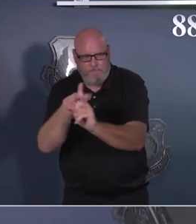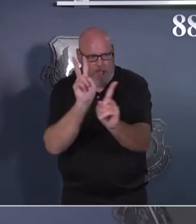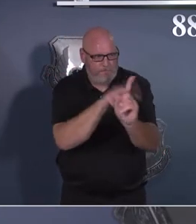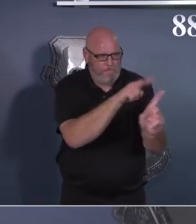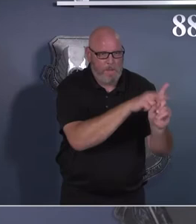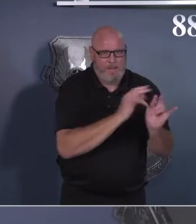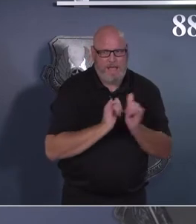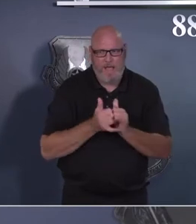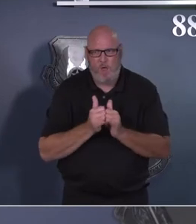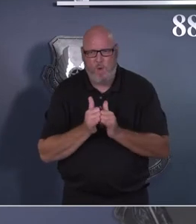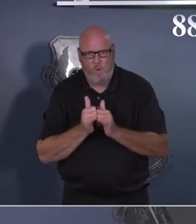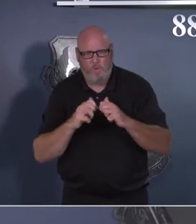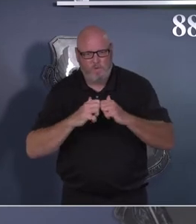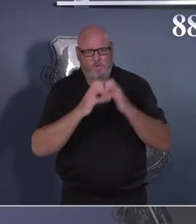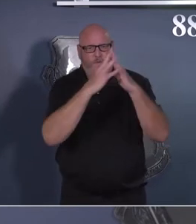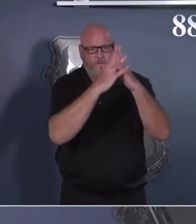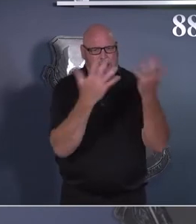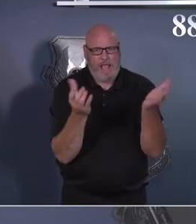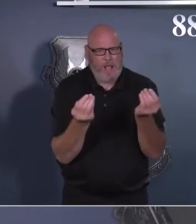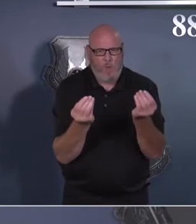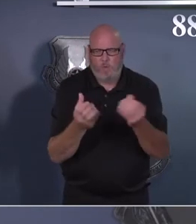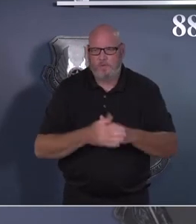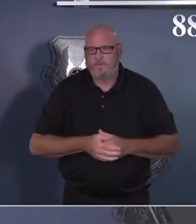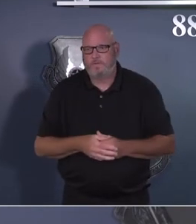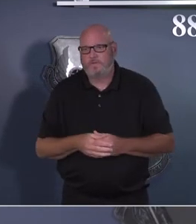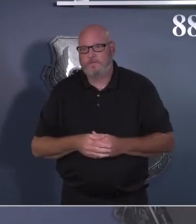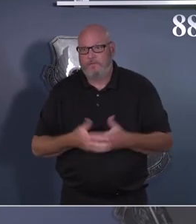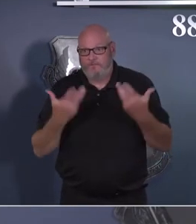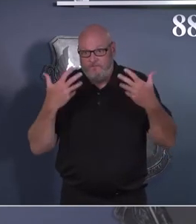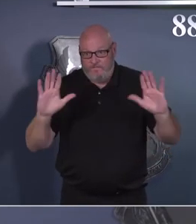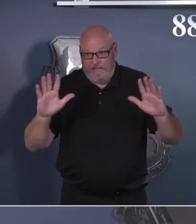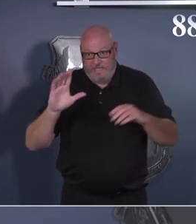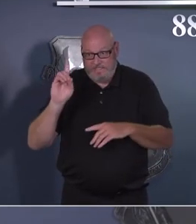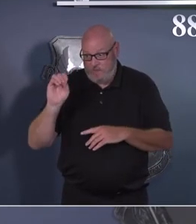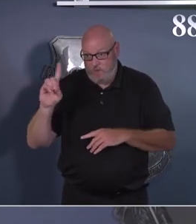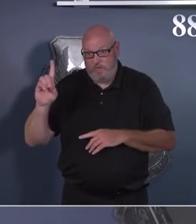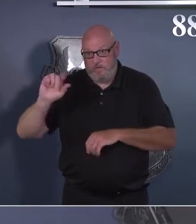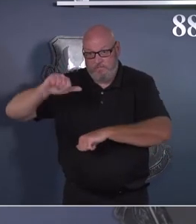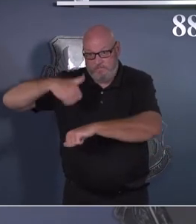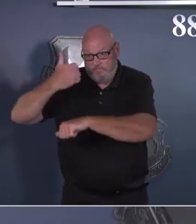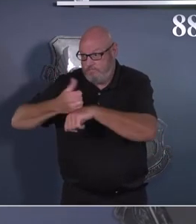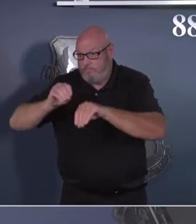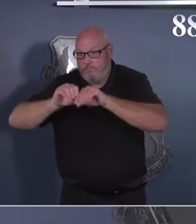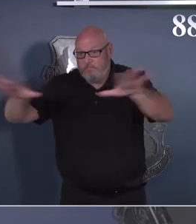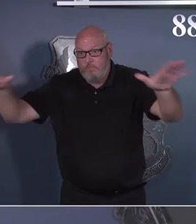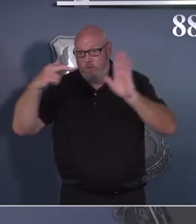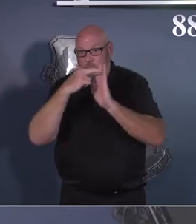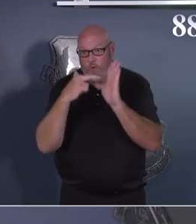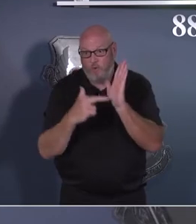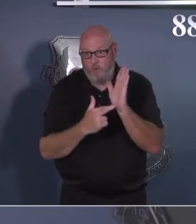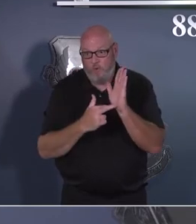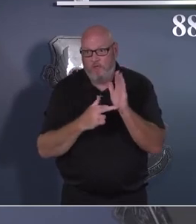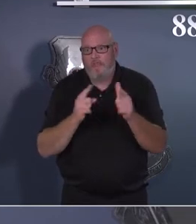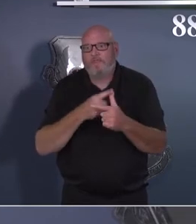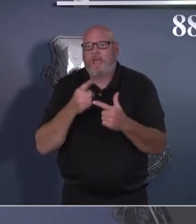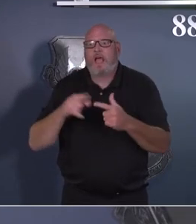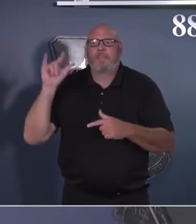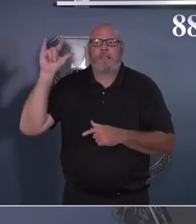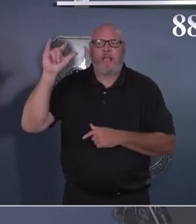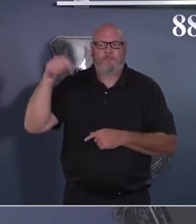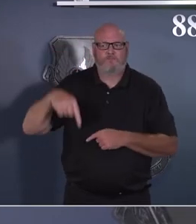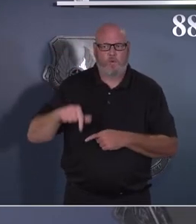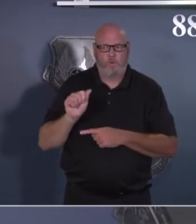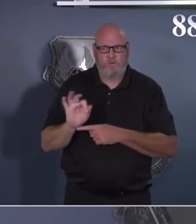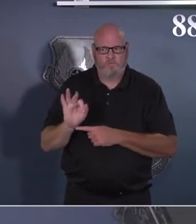Air Force will evaluate and analyze the Secretary of Defense's guidance on how to implement the president's order, add some